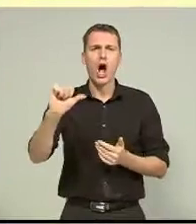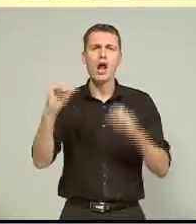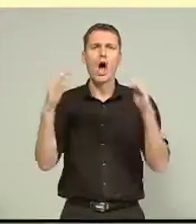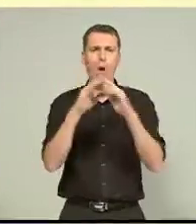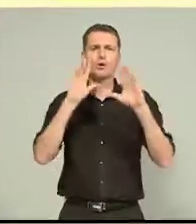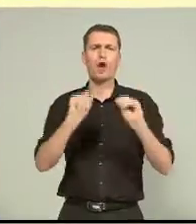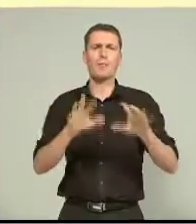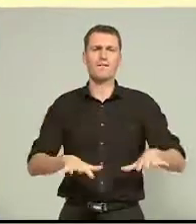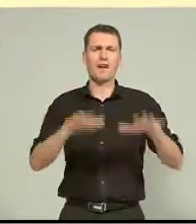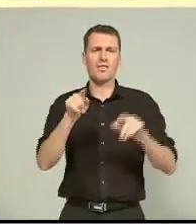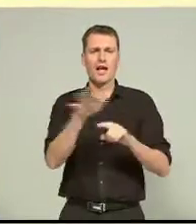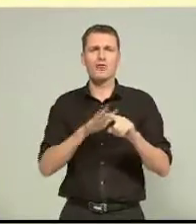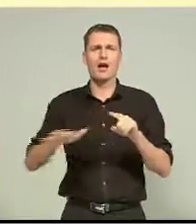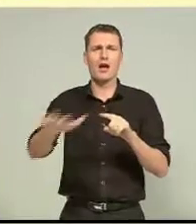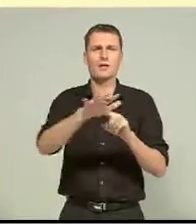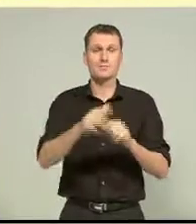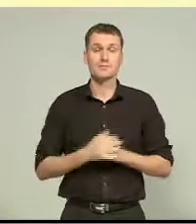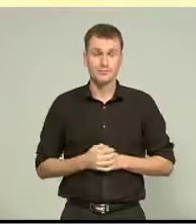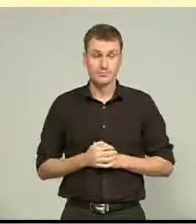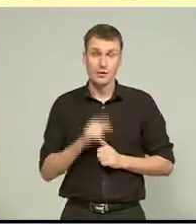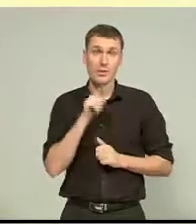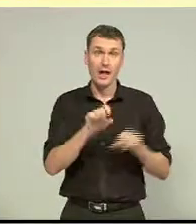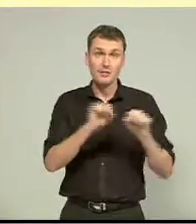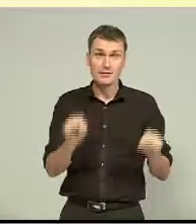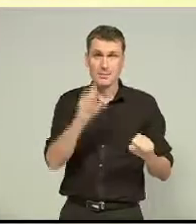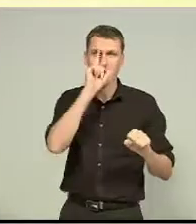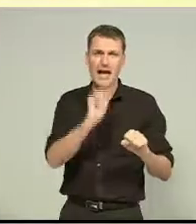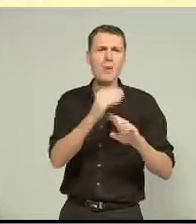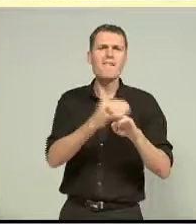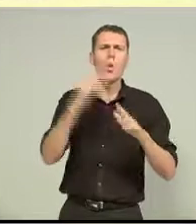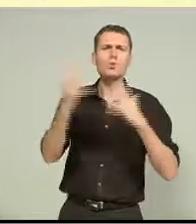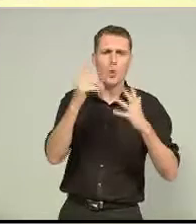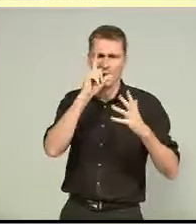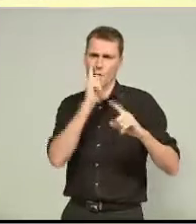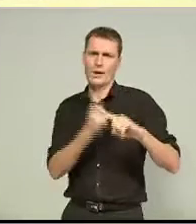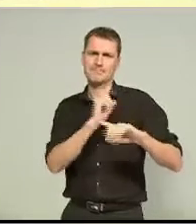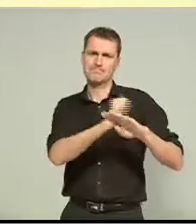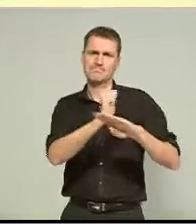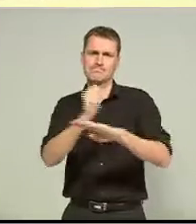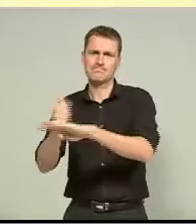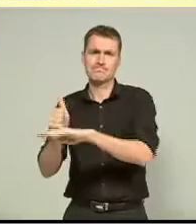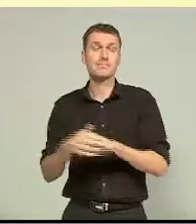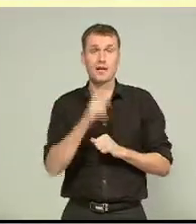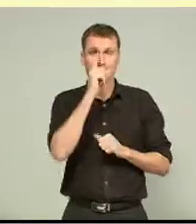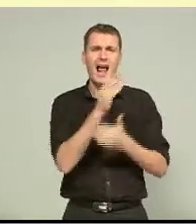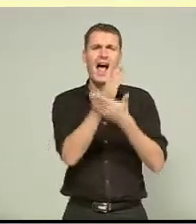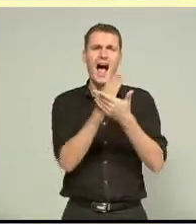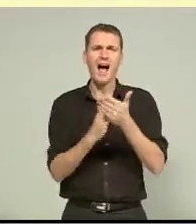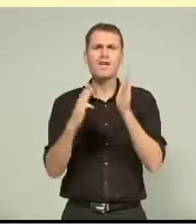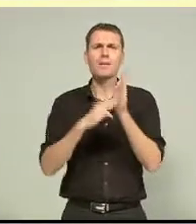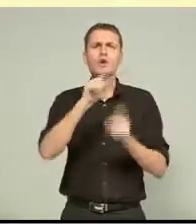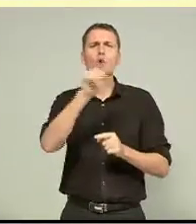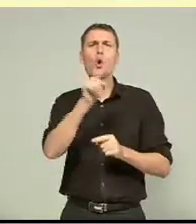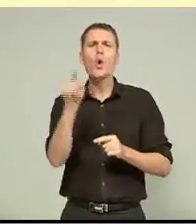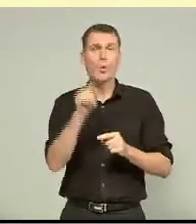flooding. So yeah, this is a system we can deploy really quickly in advance of a storm. They have the ability to pump half a cubic metre a second, but